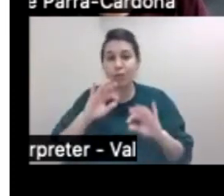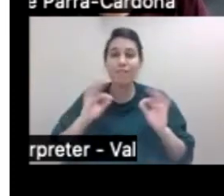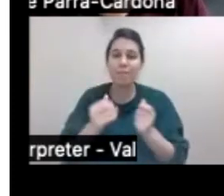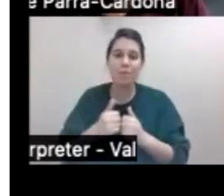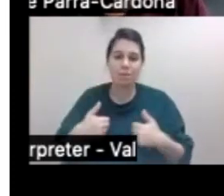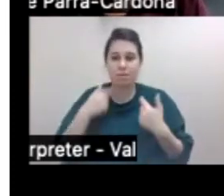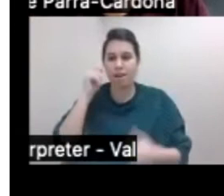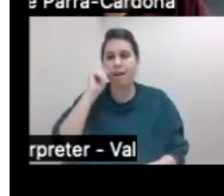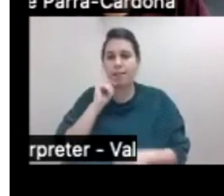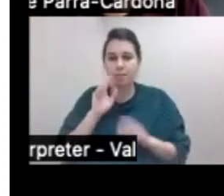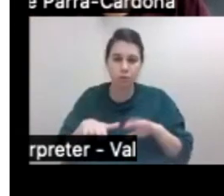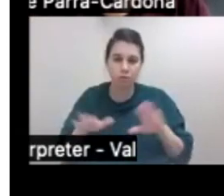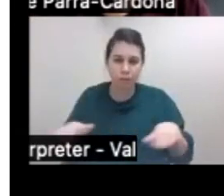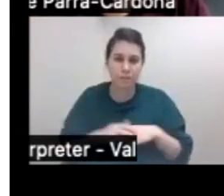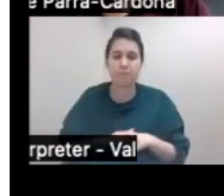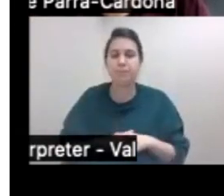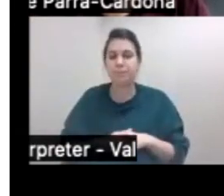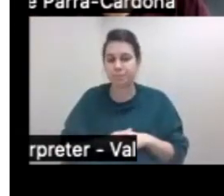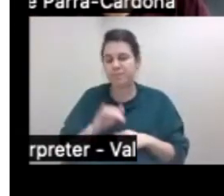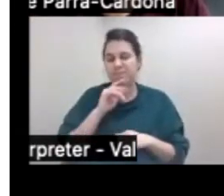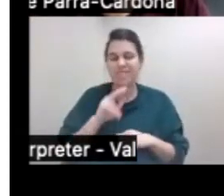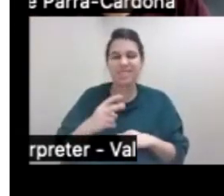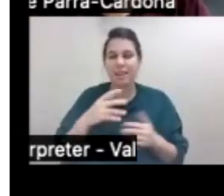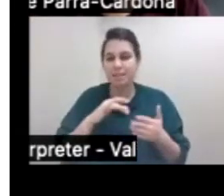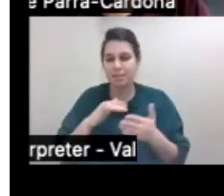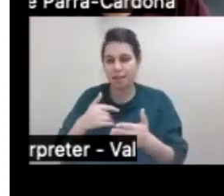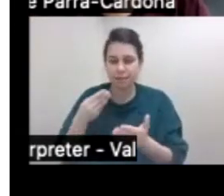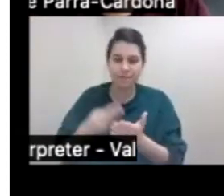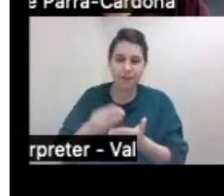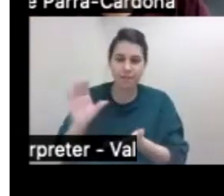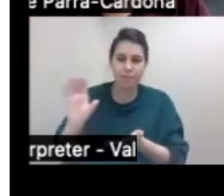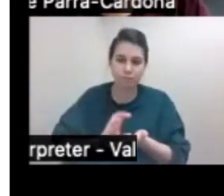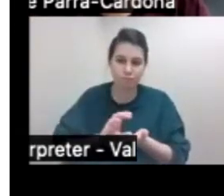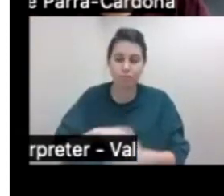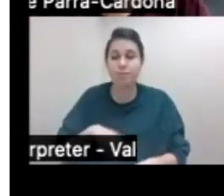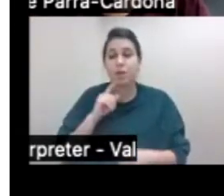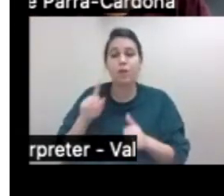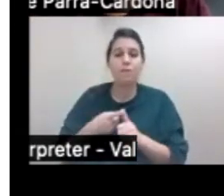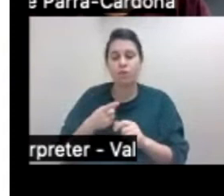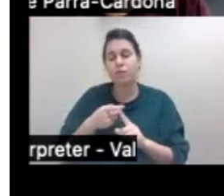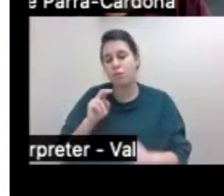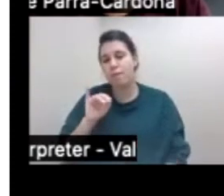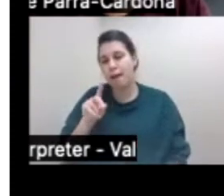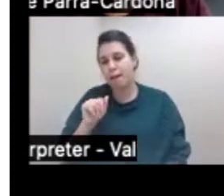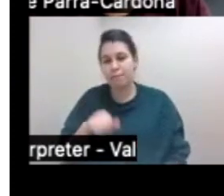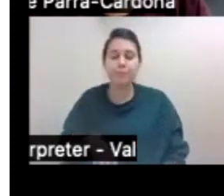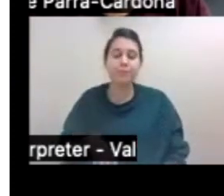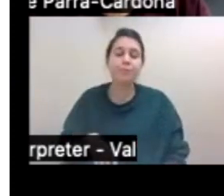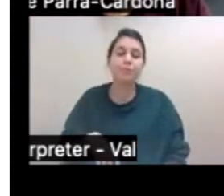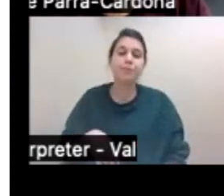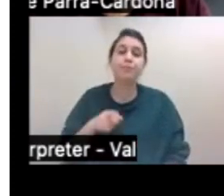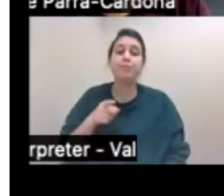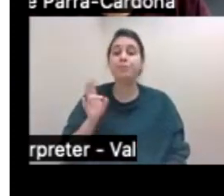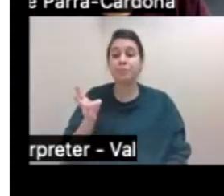children. And that's the second study that we got funded, the first one by NIDA, and we implemented this with